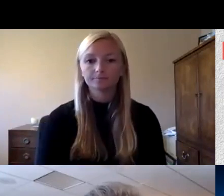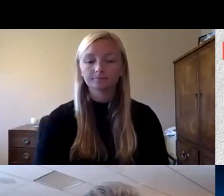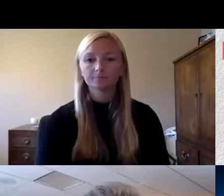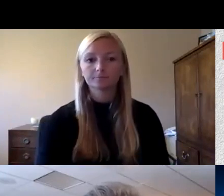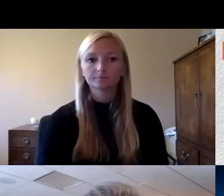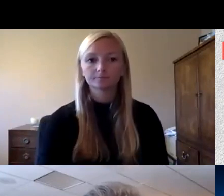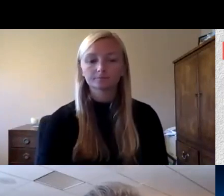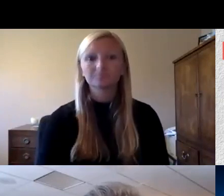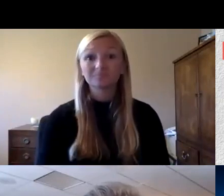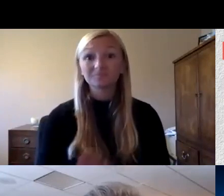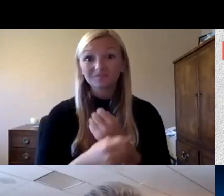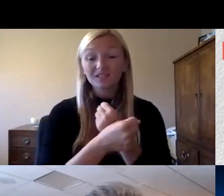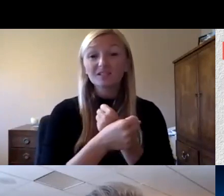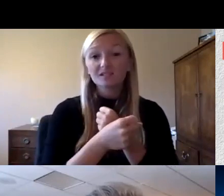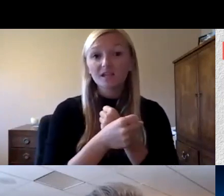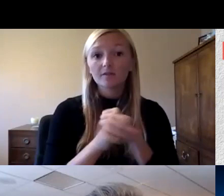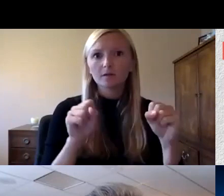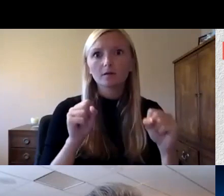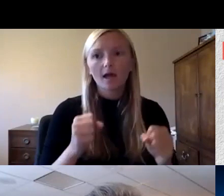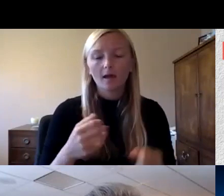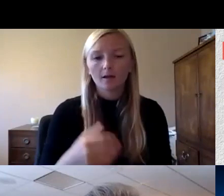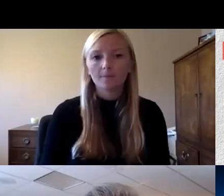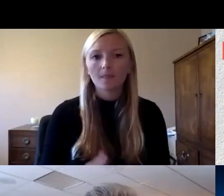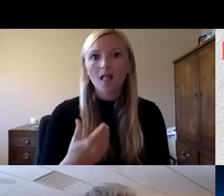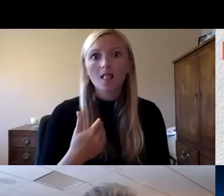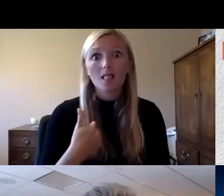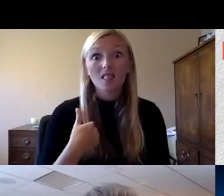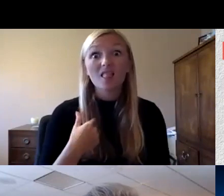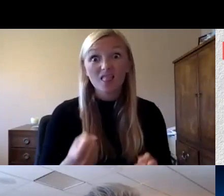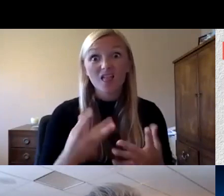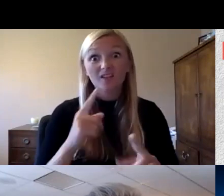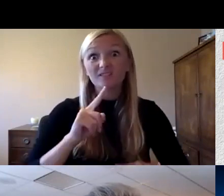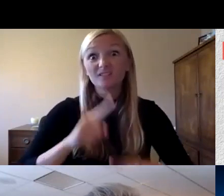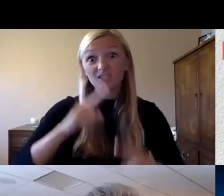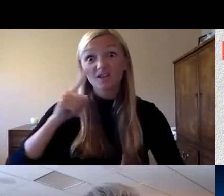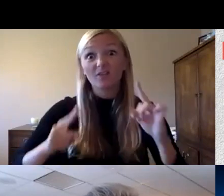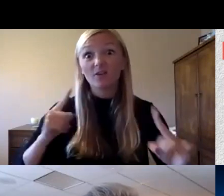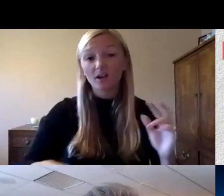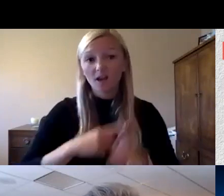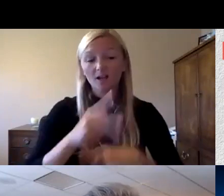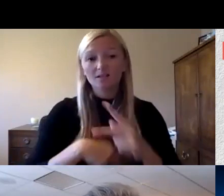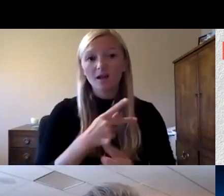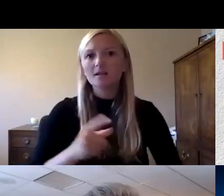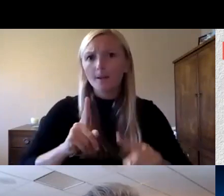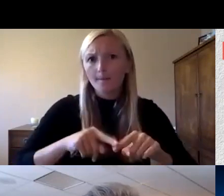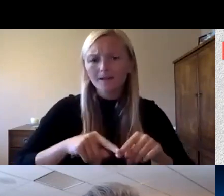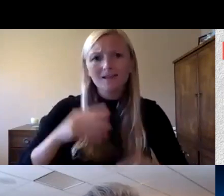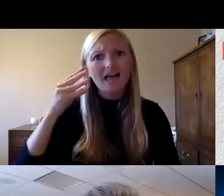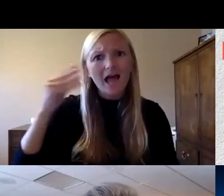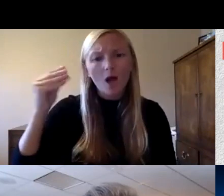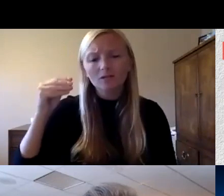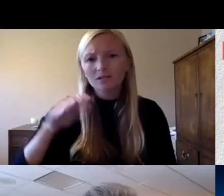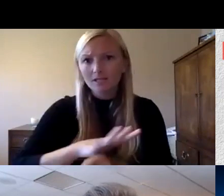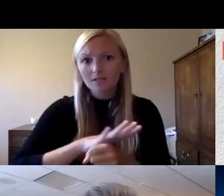um safety and security comes from a lot of different modalities and it really depends on what type of outdoor space that you're talking about